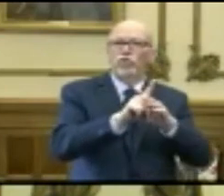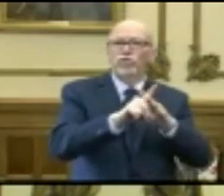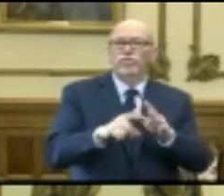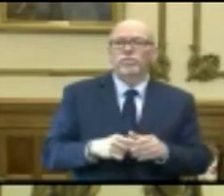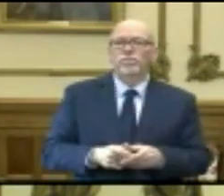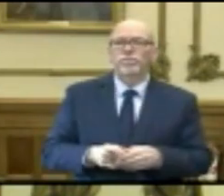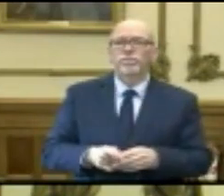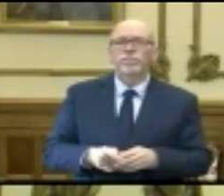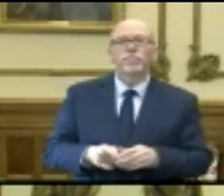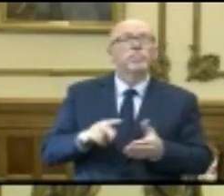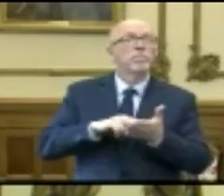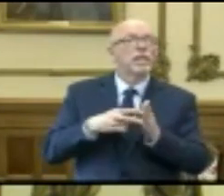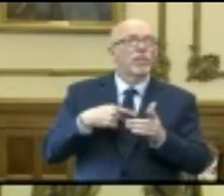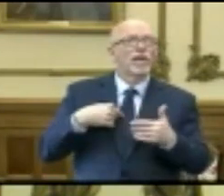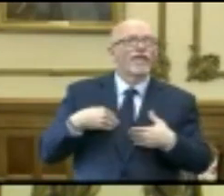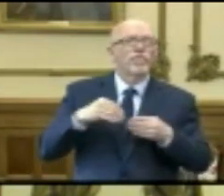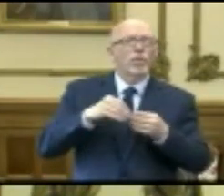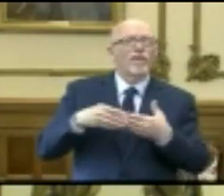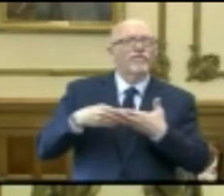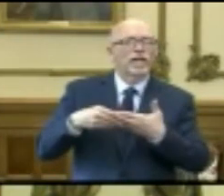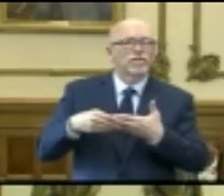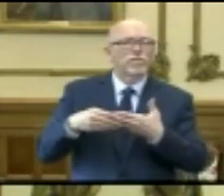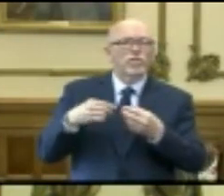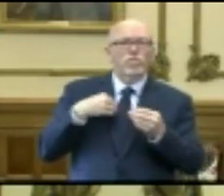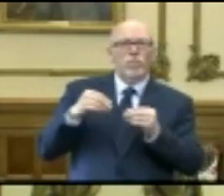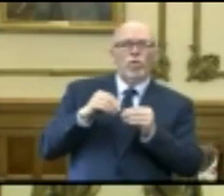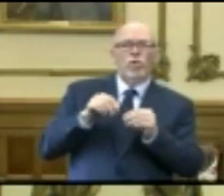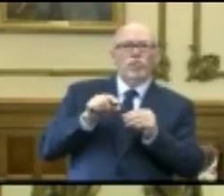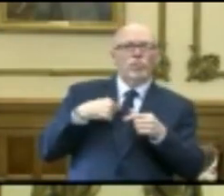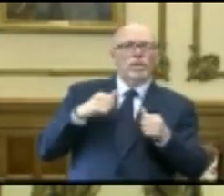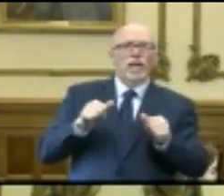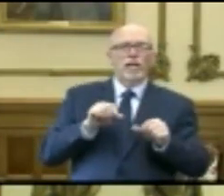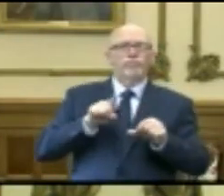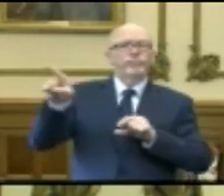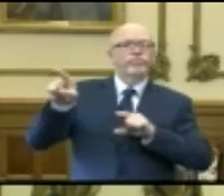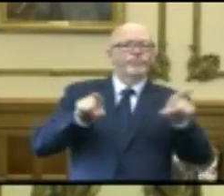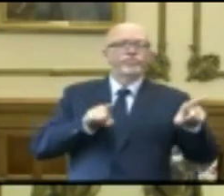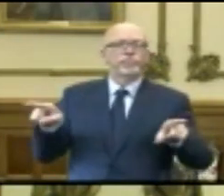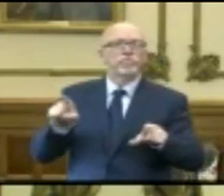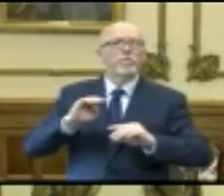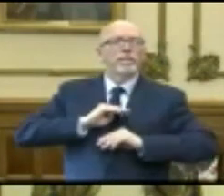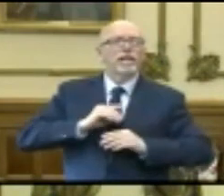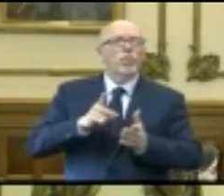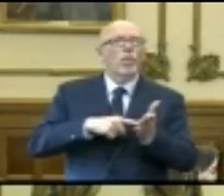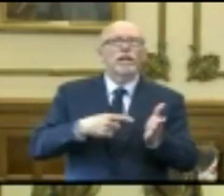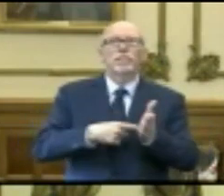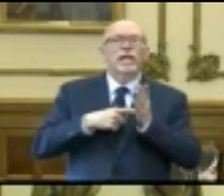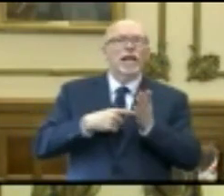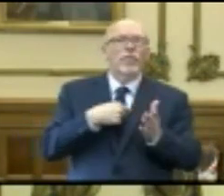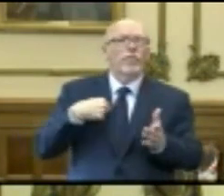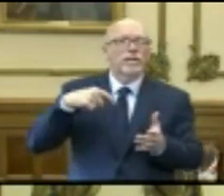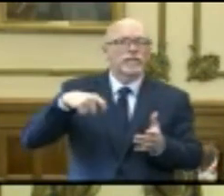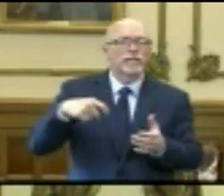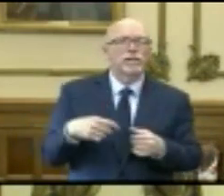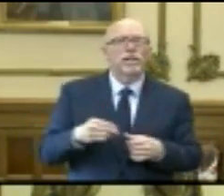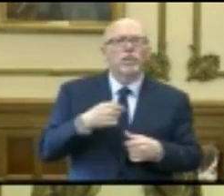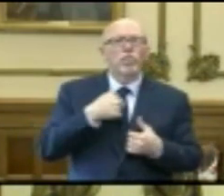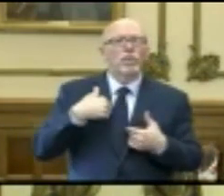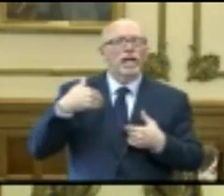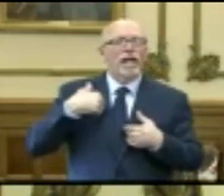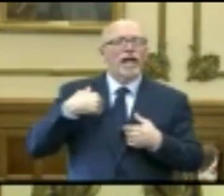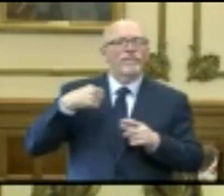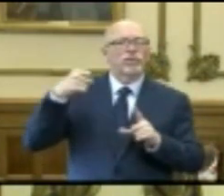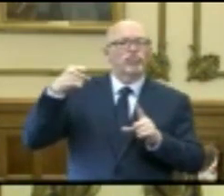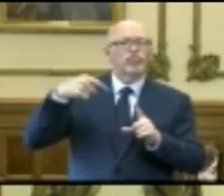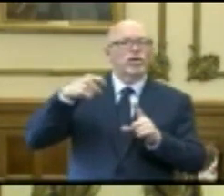This allows us flexibility and agility to move very quickly to meet the demand whenever it's called for. And we have trigger points